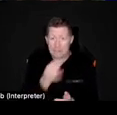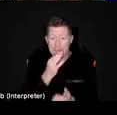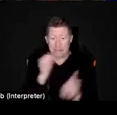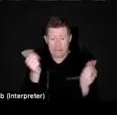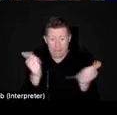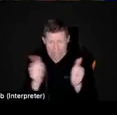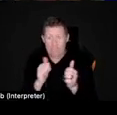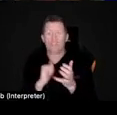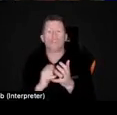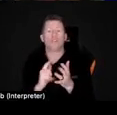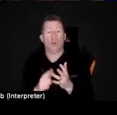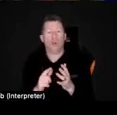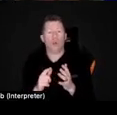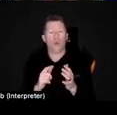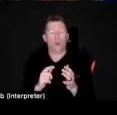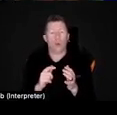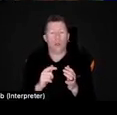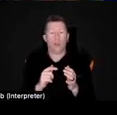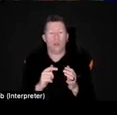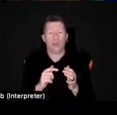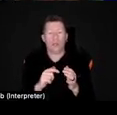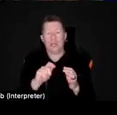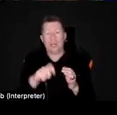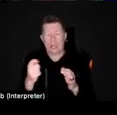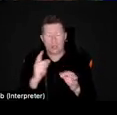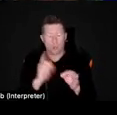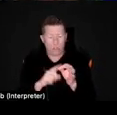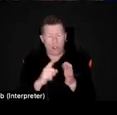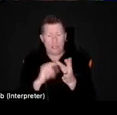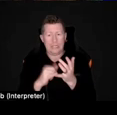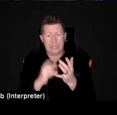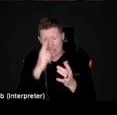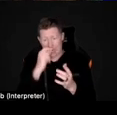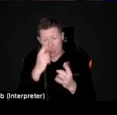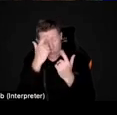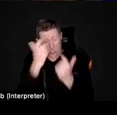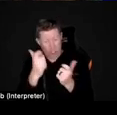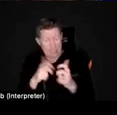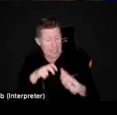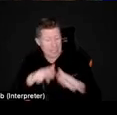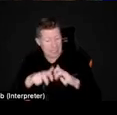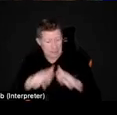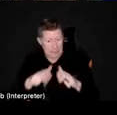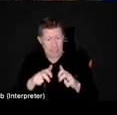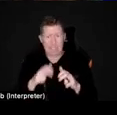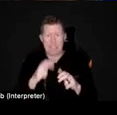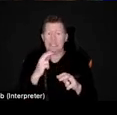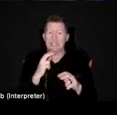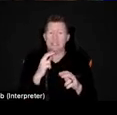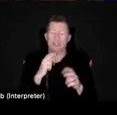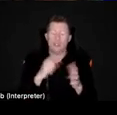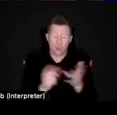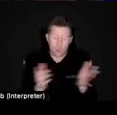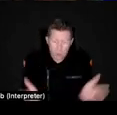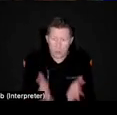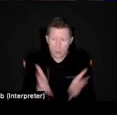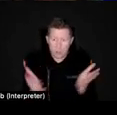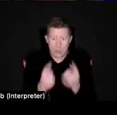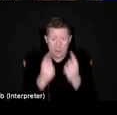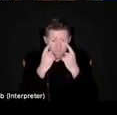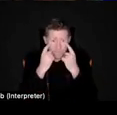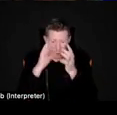the next question is, can you suggest activities, um, it looks like for babies to stimulate the visual